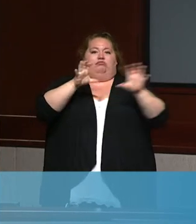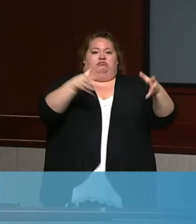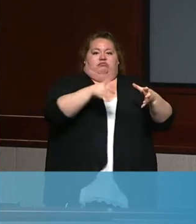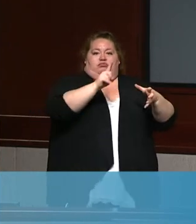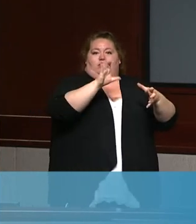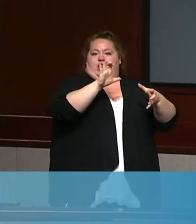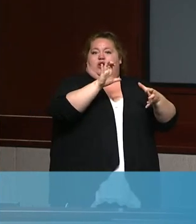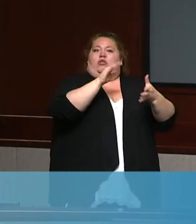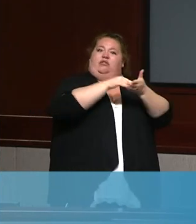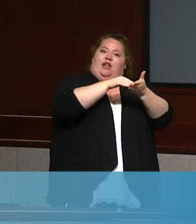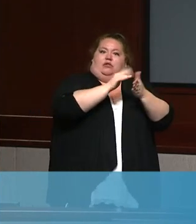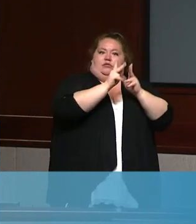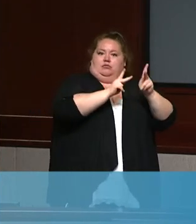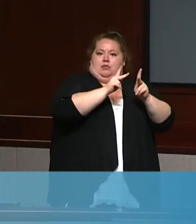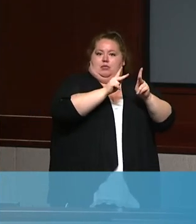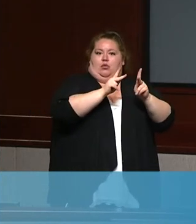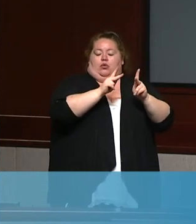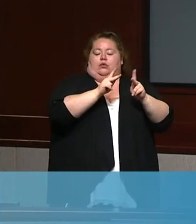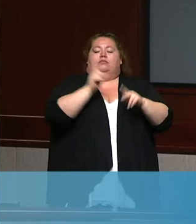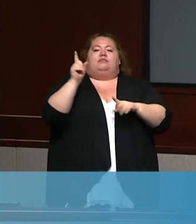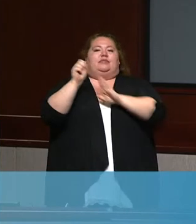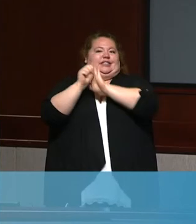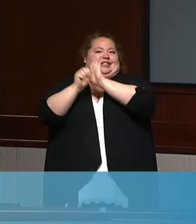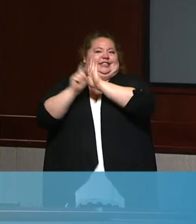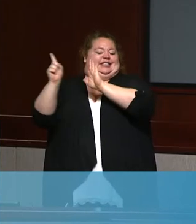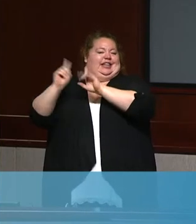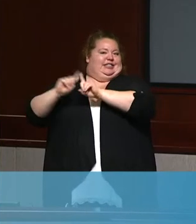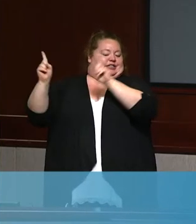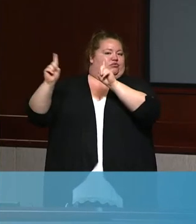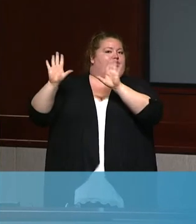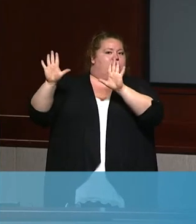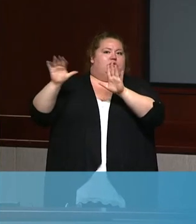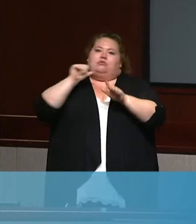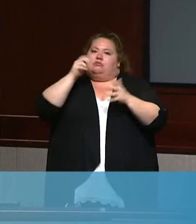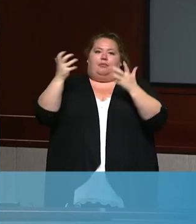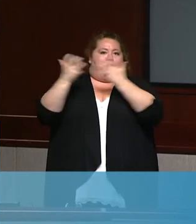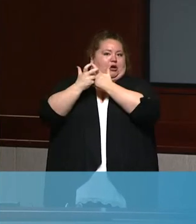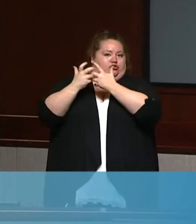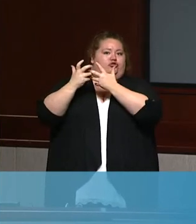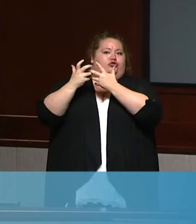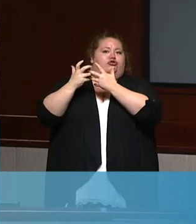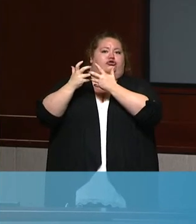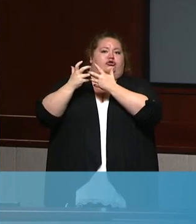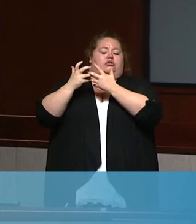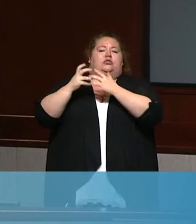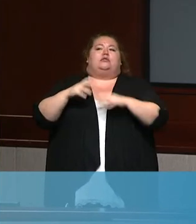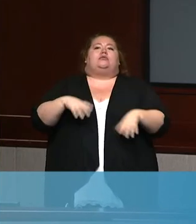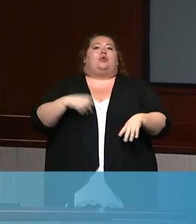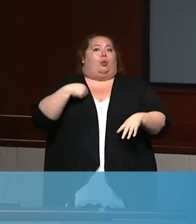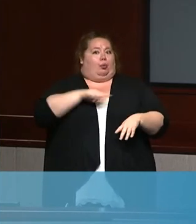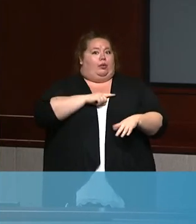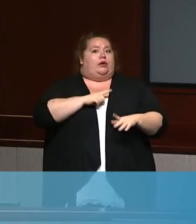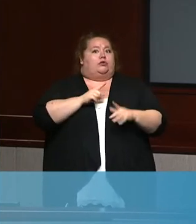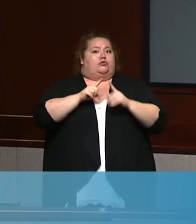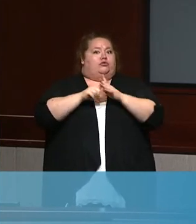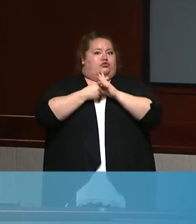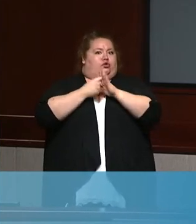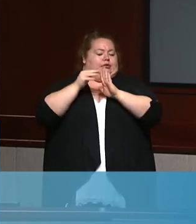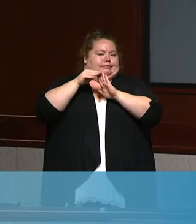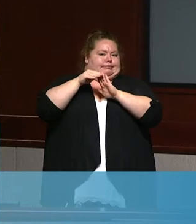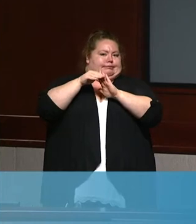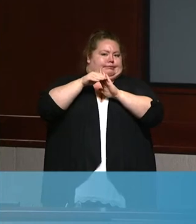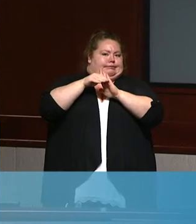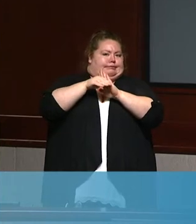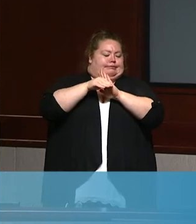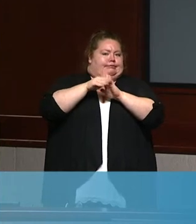216 per 100,000. That is down from the week prior, which was 150.